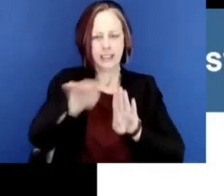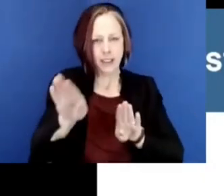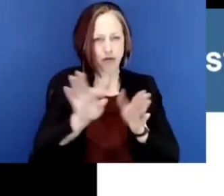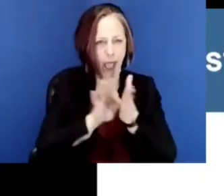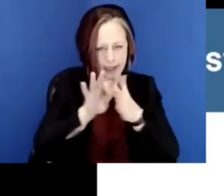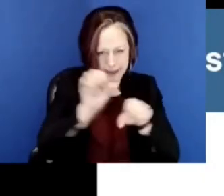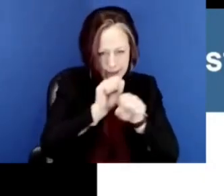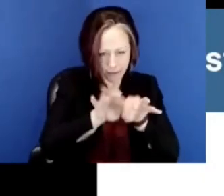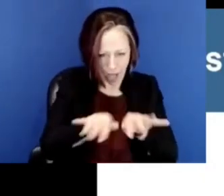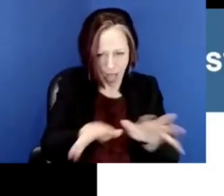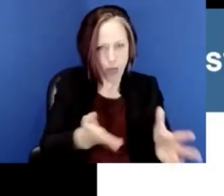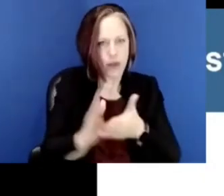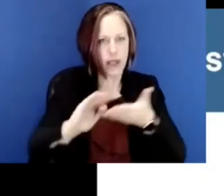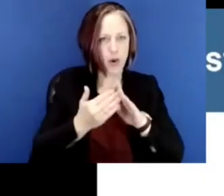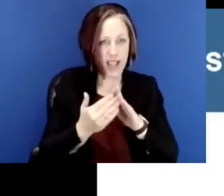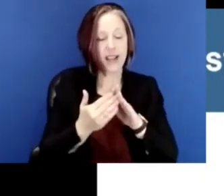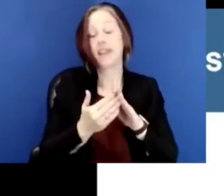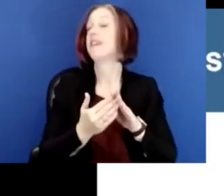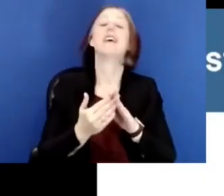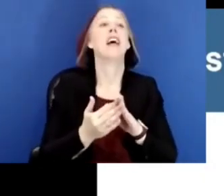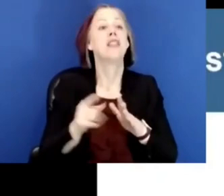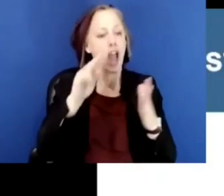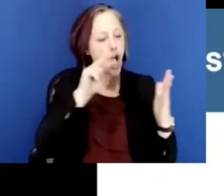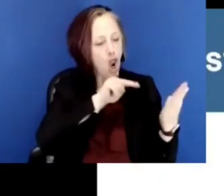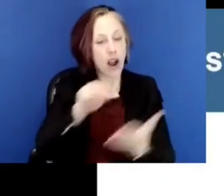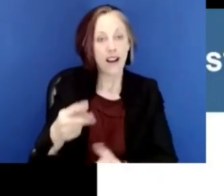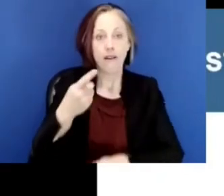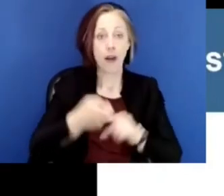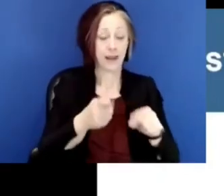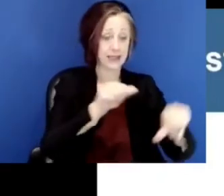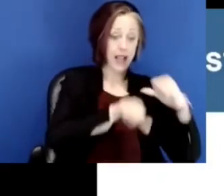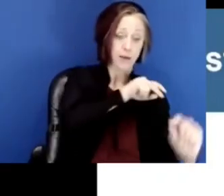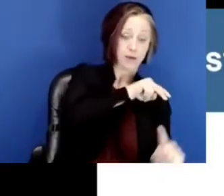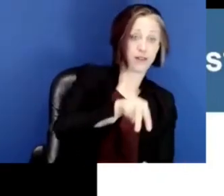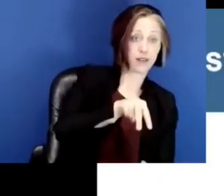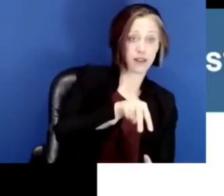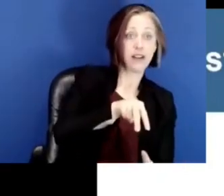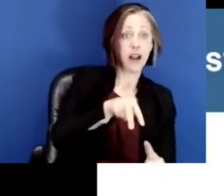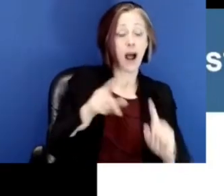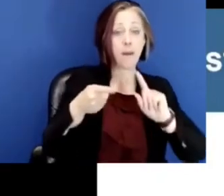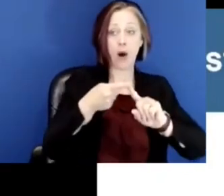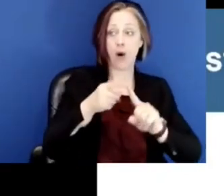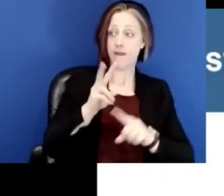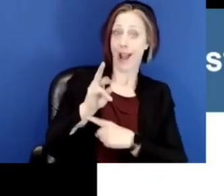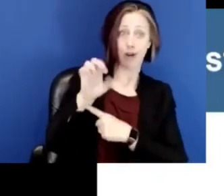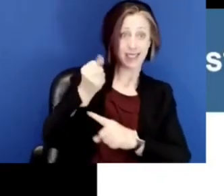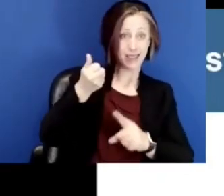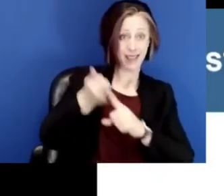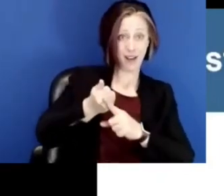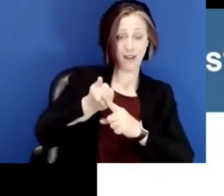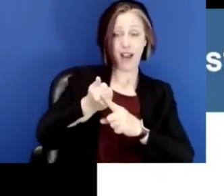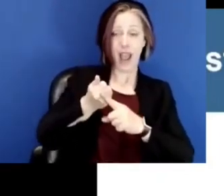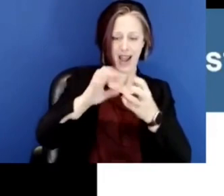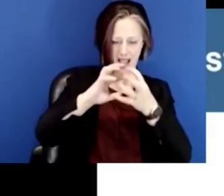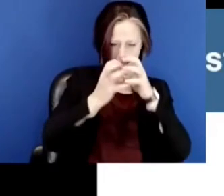tracking it statistically in their community and math, looking from a scientific perspective at the virus